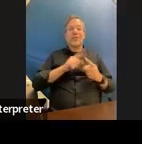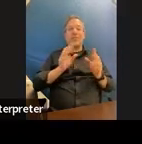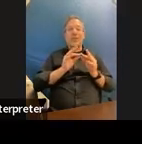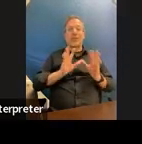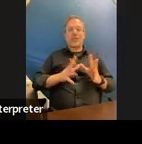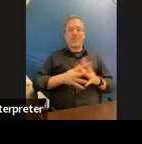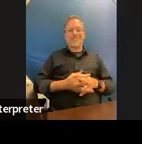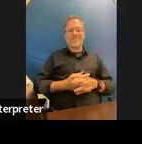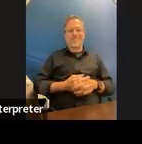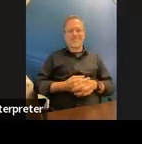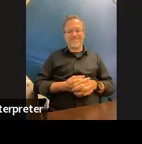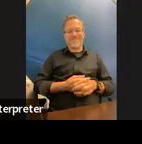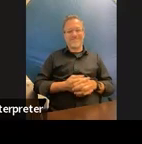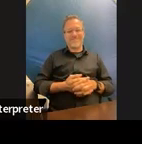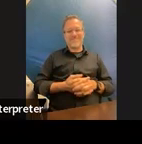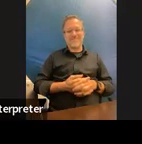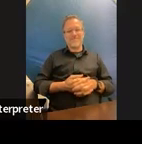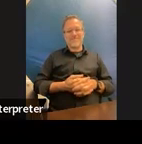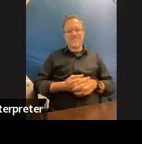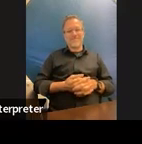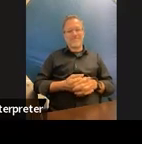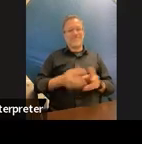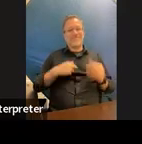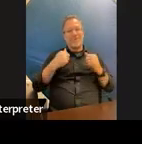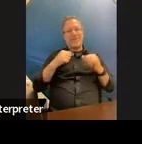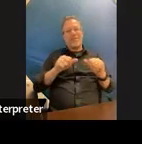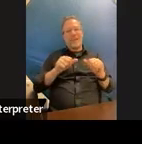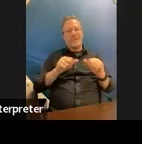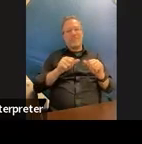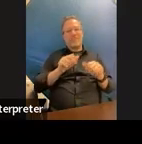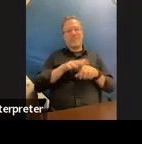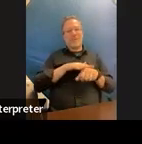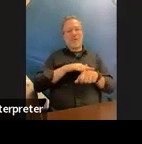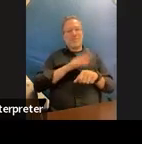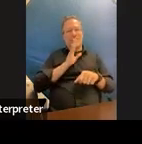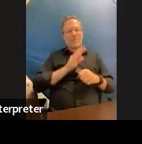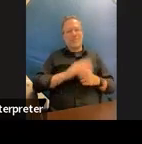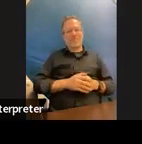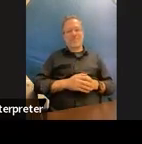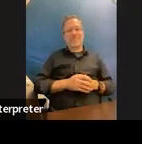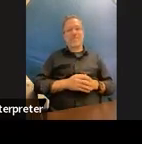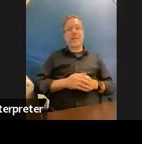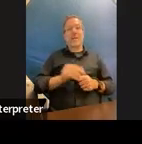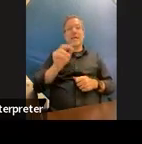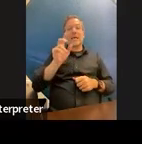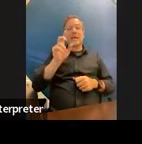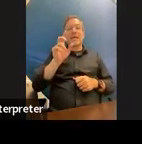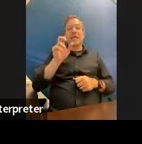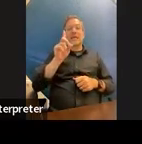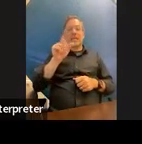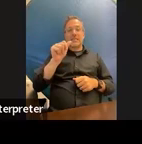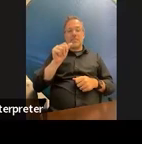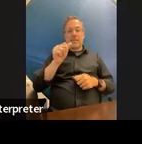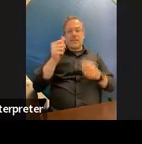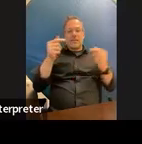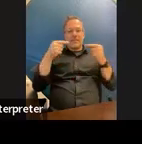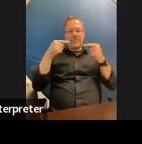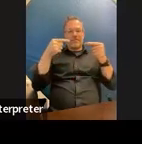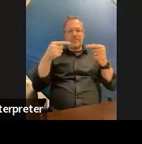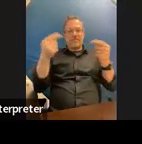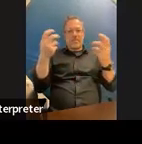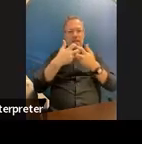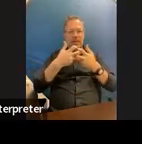um i try all right disability alignment so we went through